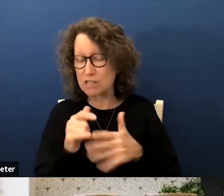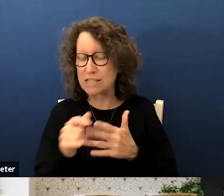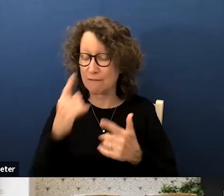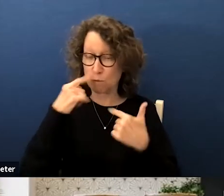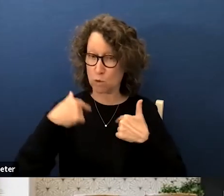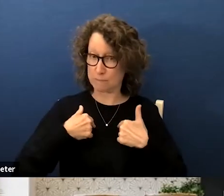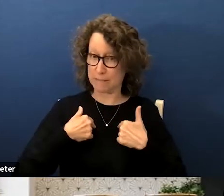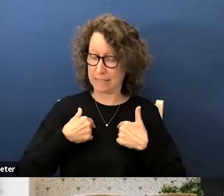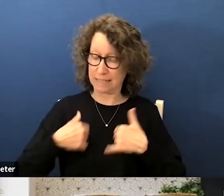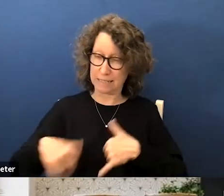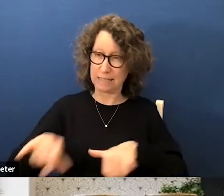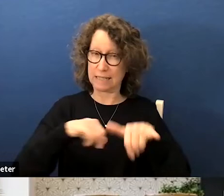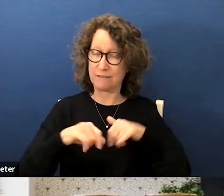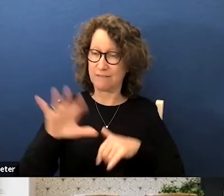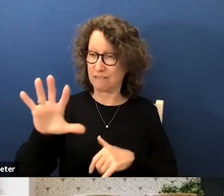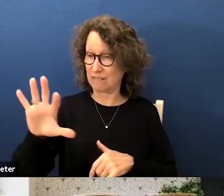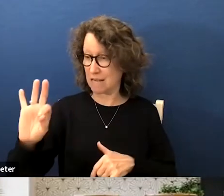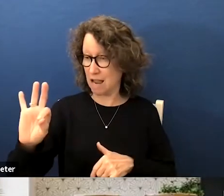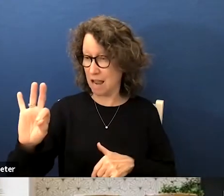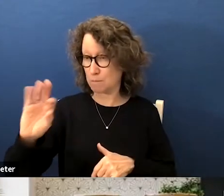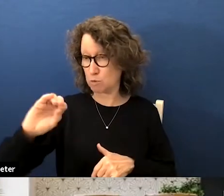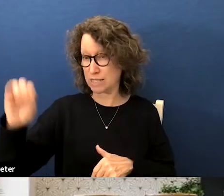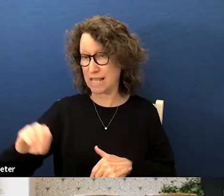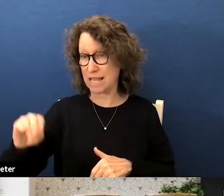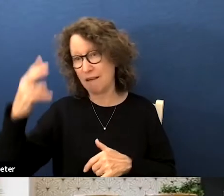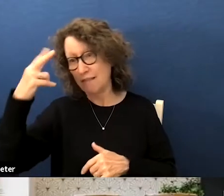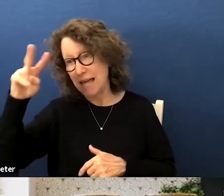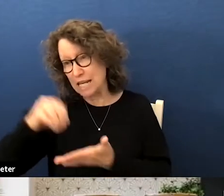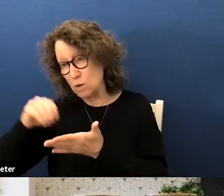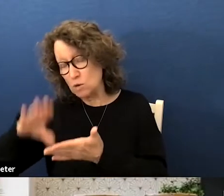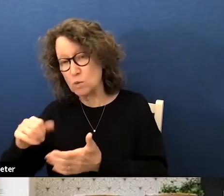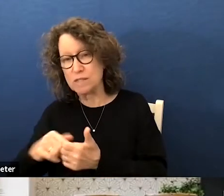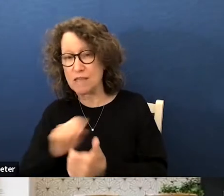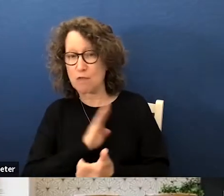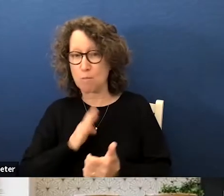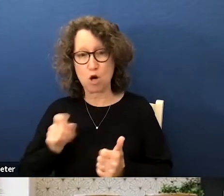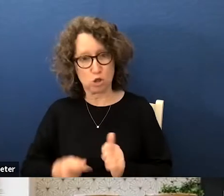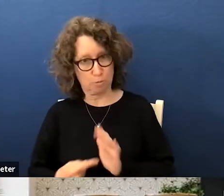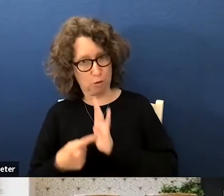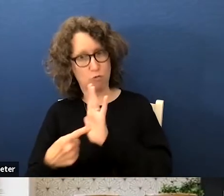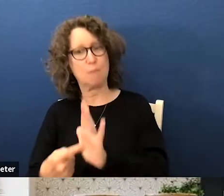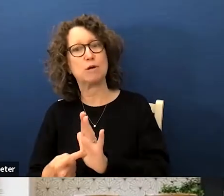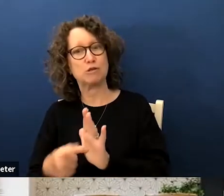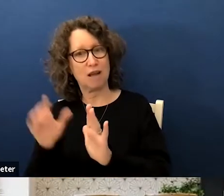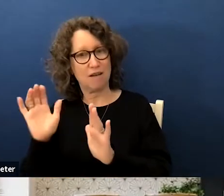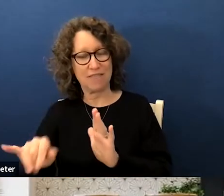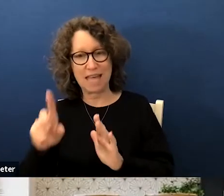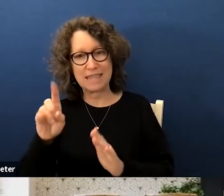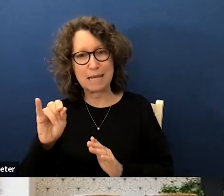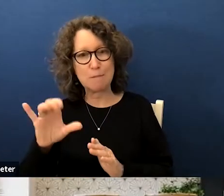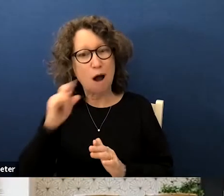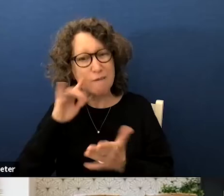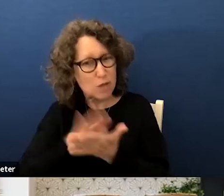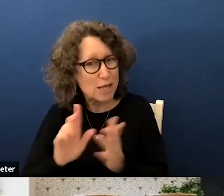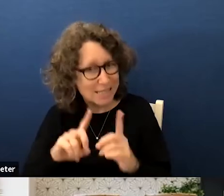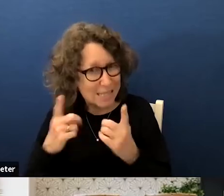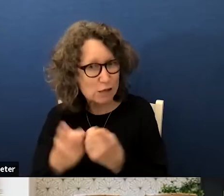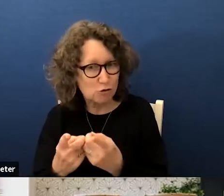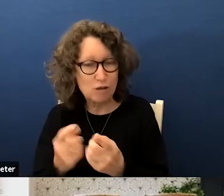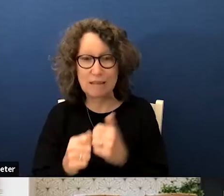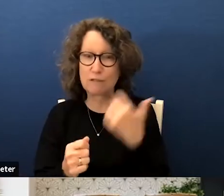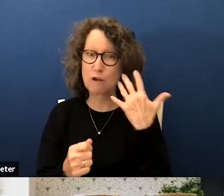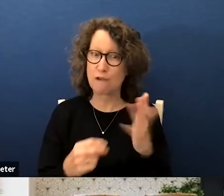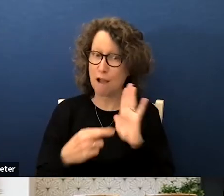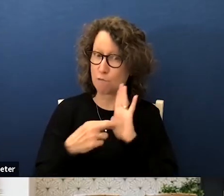usd consists of 59 percent latino students and the board should be representative of the demographics of the district if there are